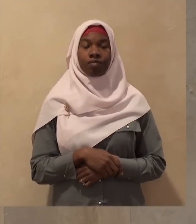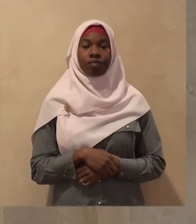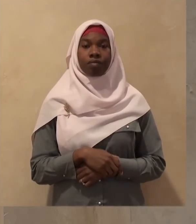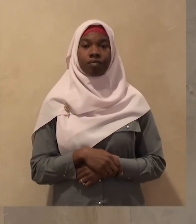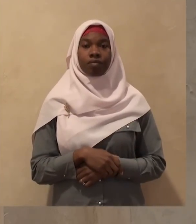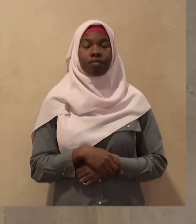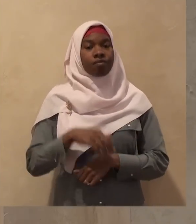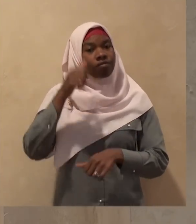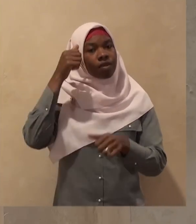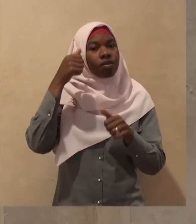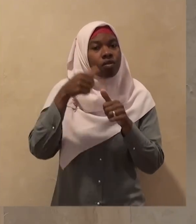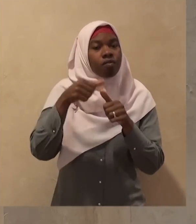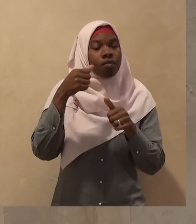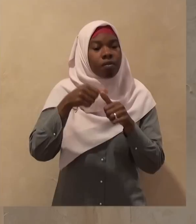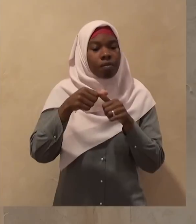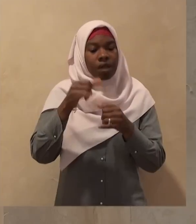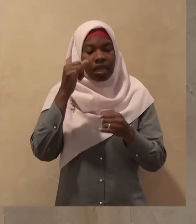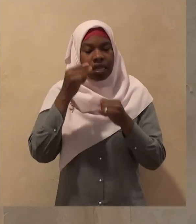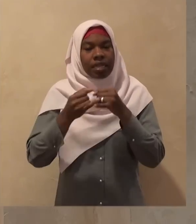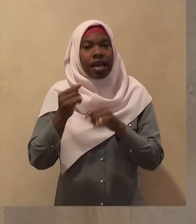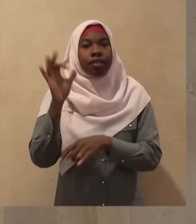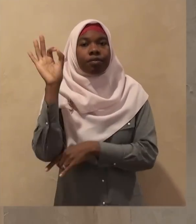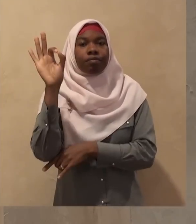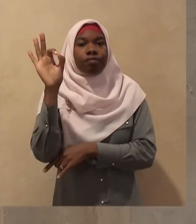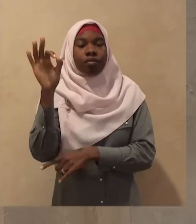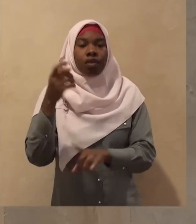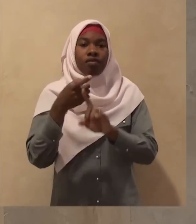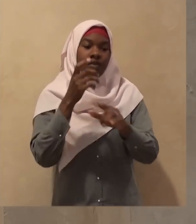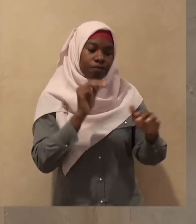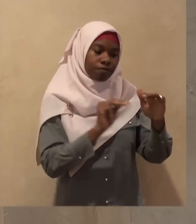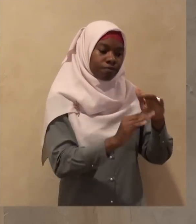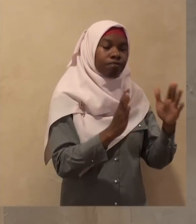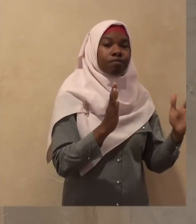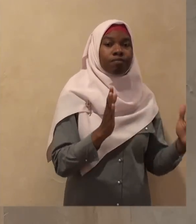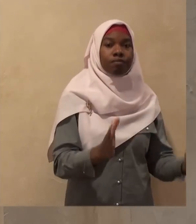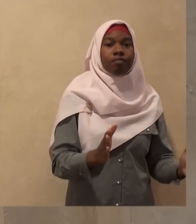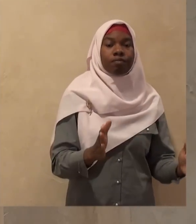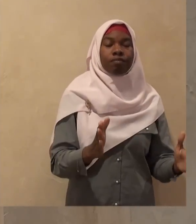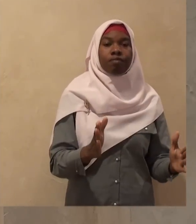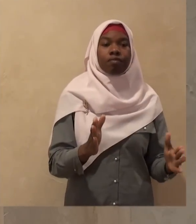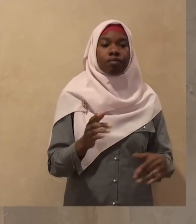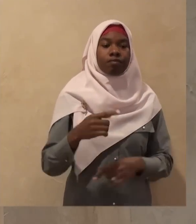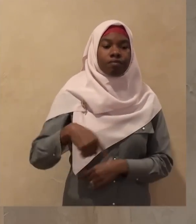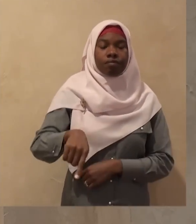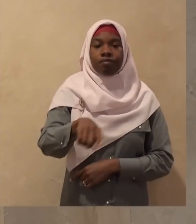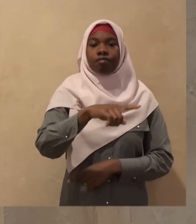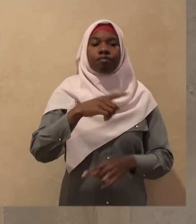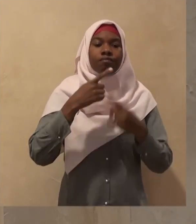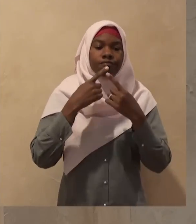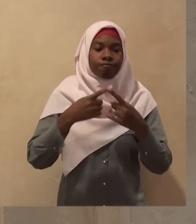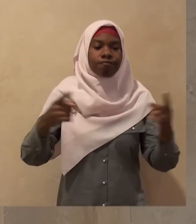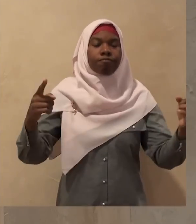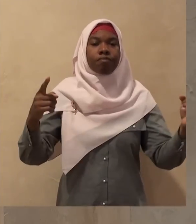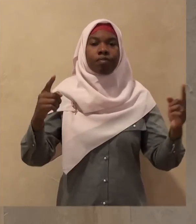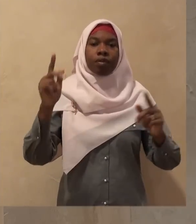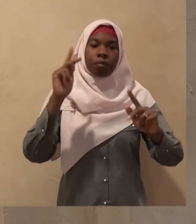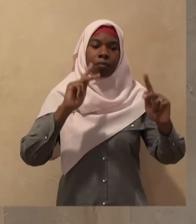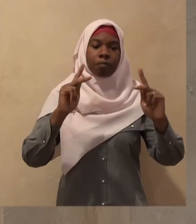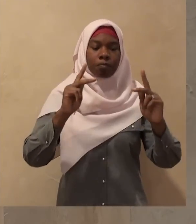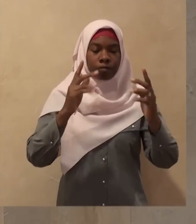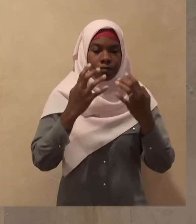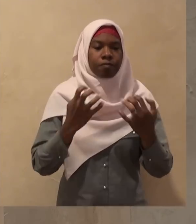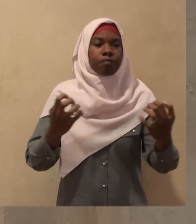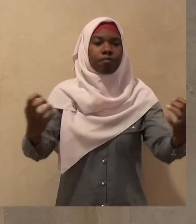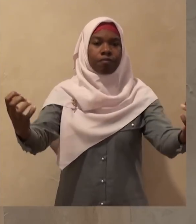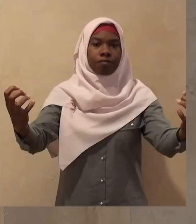that he delivered on the occasion of Hajjat al-Wida addressing people addressing his companion his sahaba